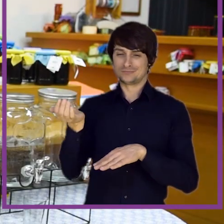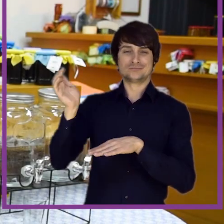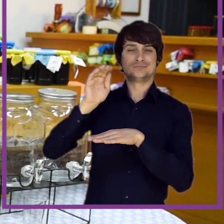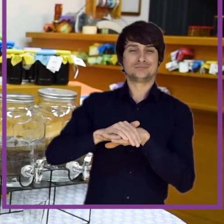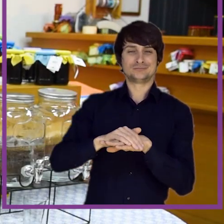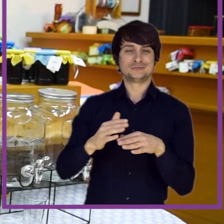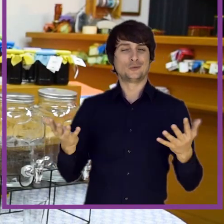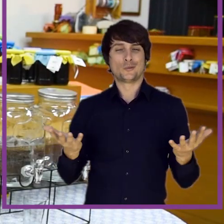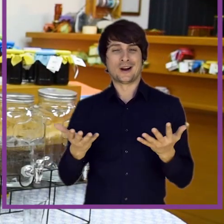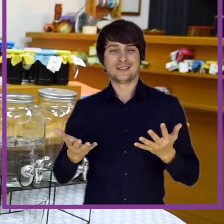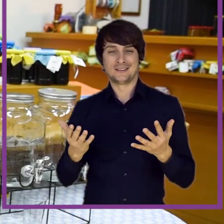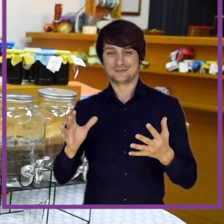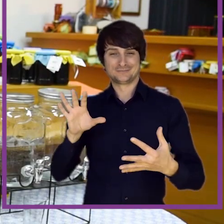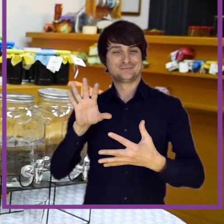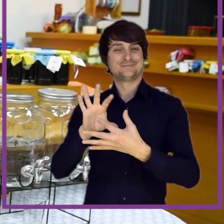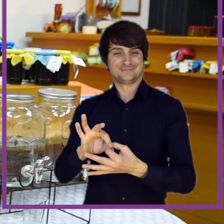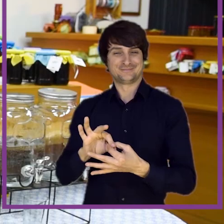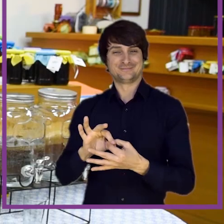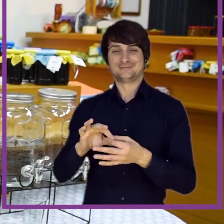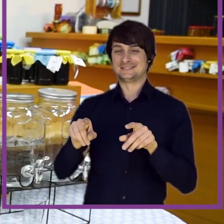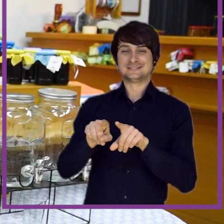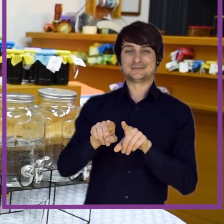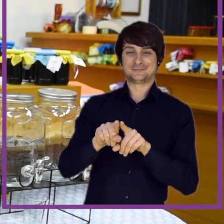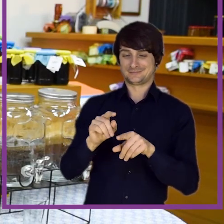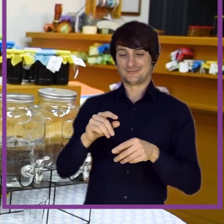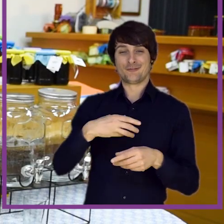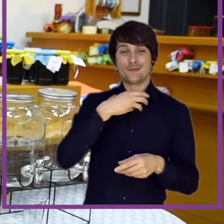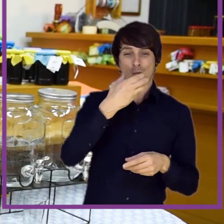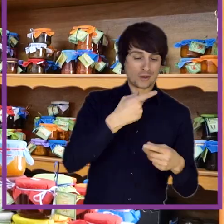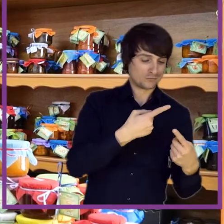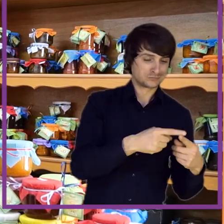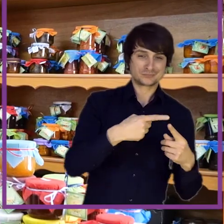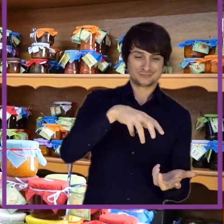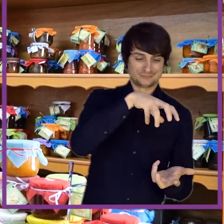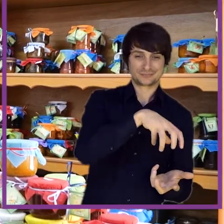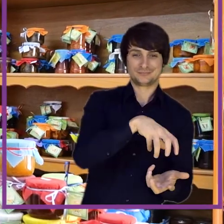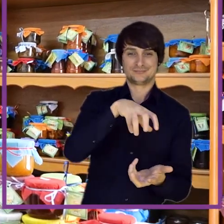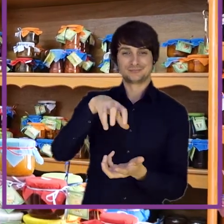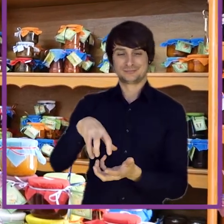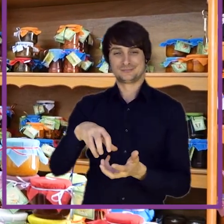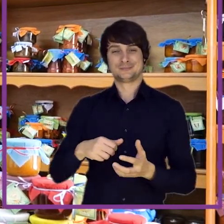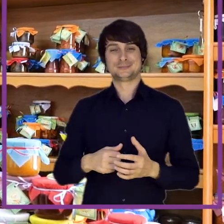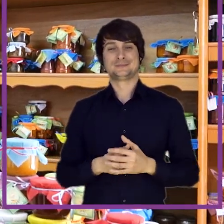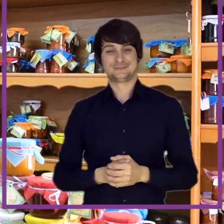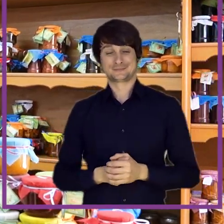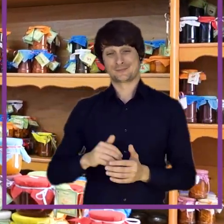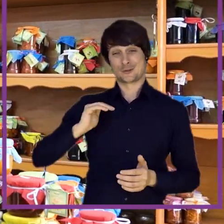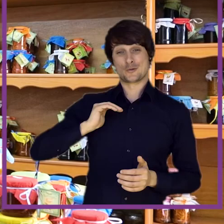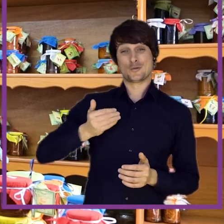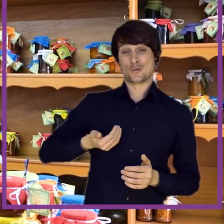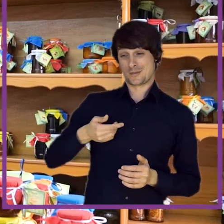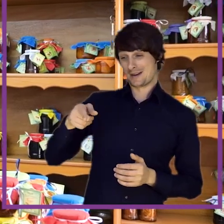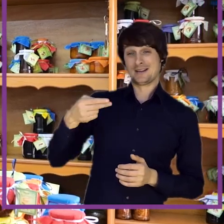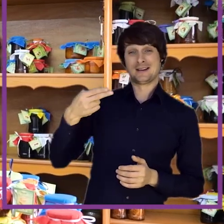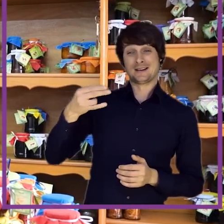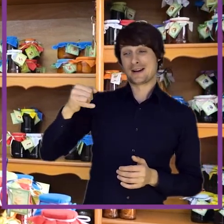Long ago, when there were no things like today to be bought in the store, forced house hosts to keep the surplus of fruit that was in the house. And in this